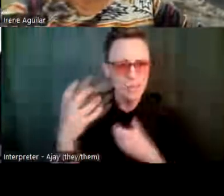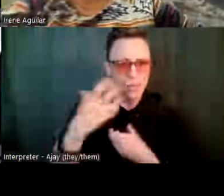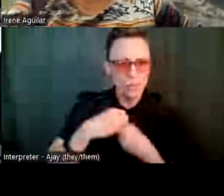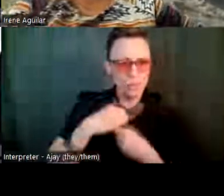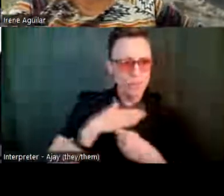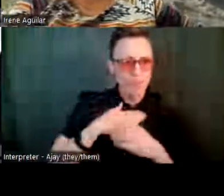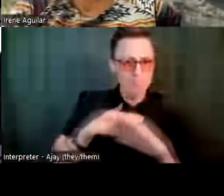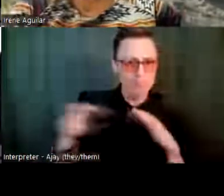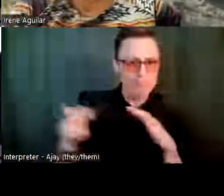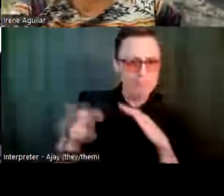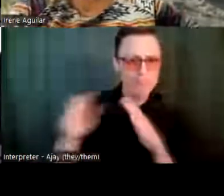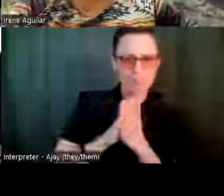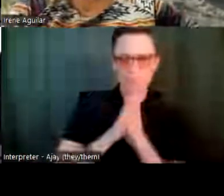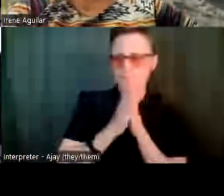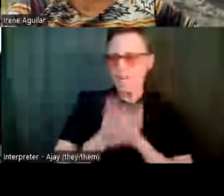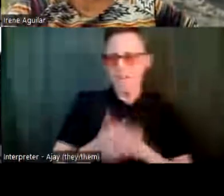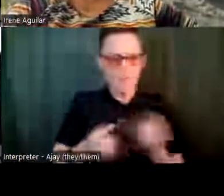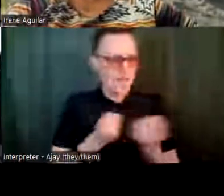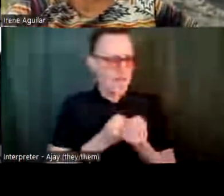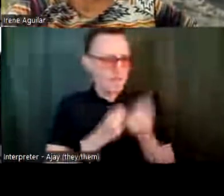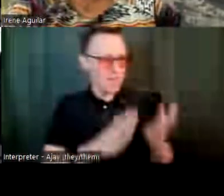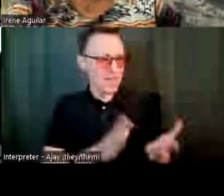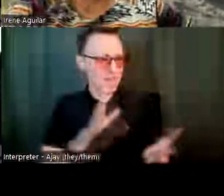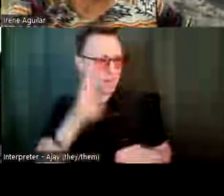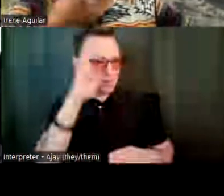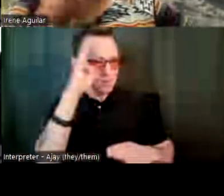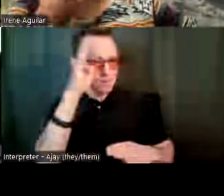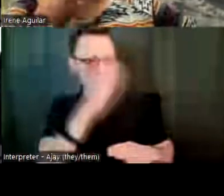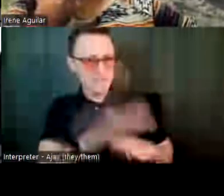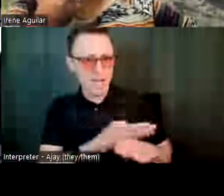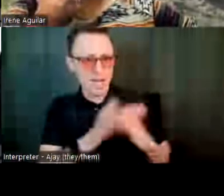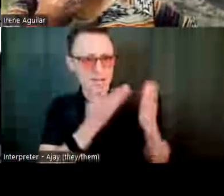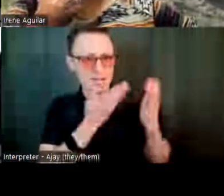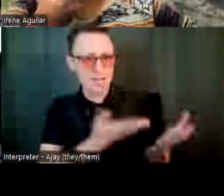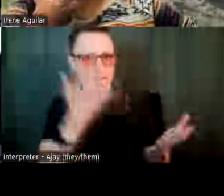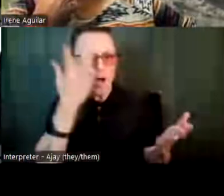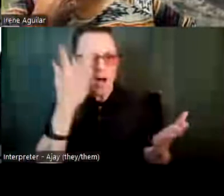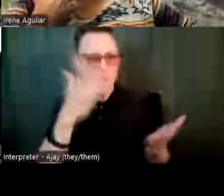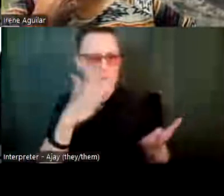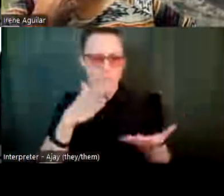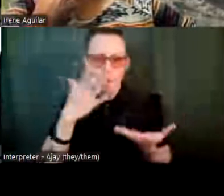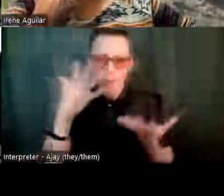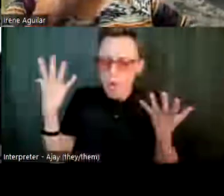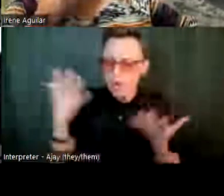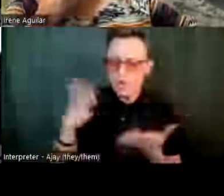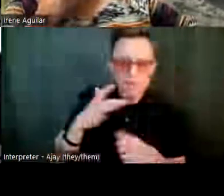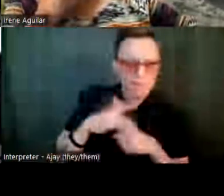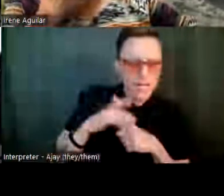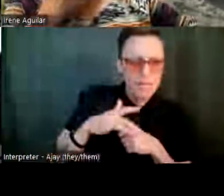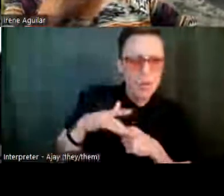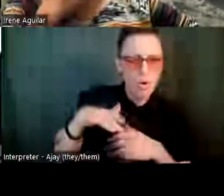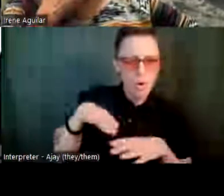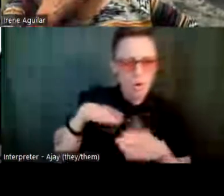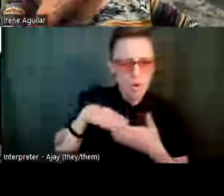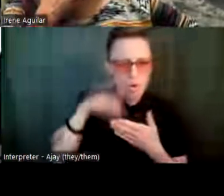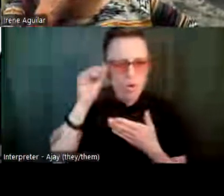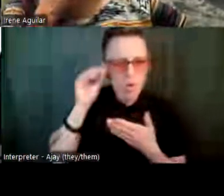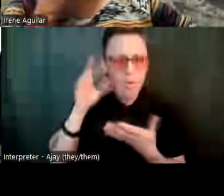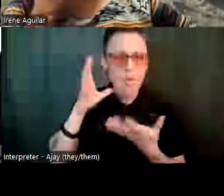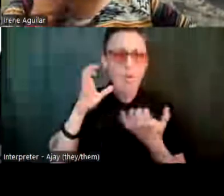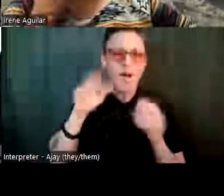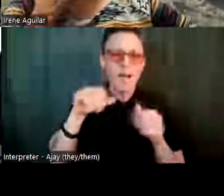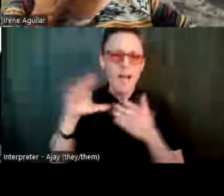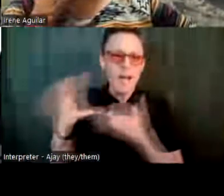becoming an advocate for my son, because I'm learning what is available out there and what can we bring to the reservation